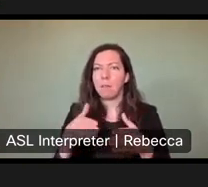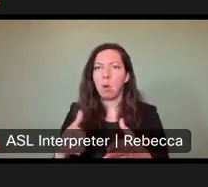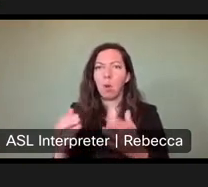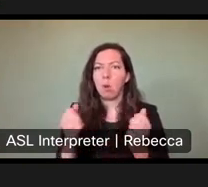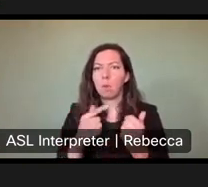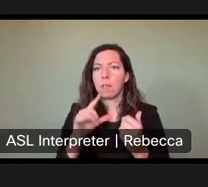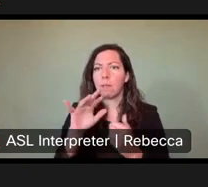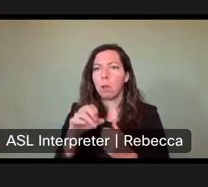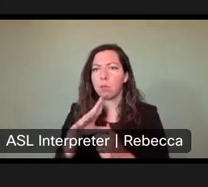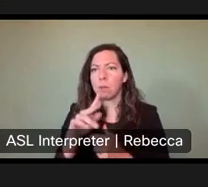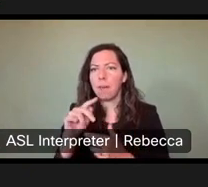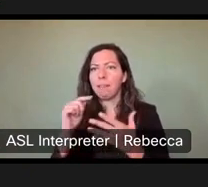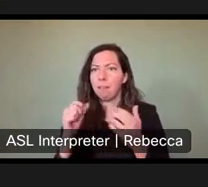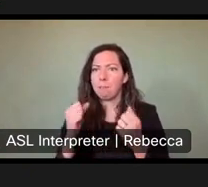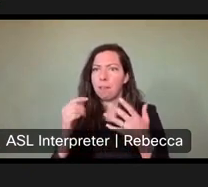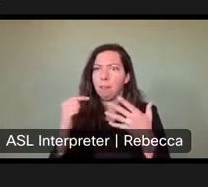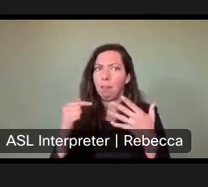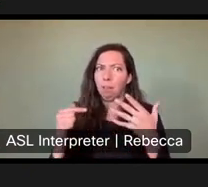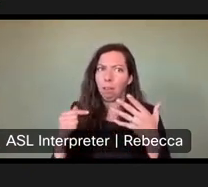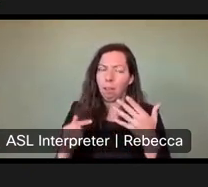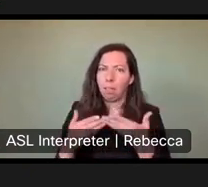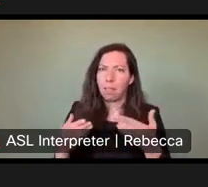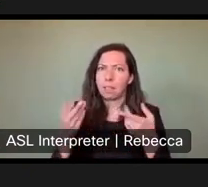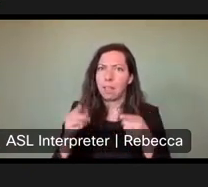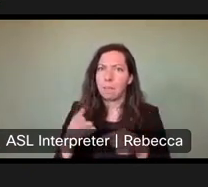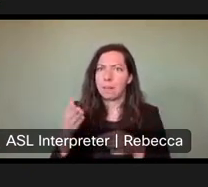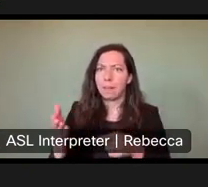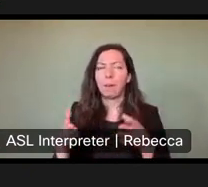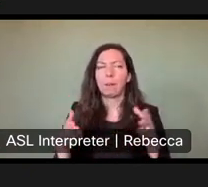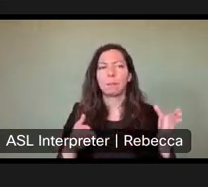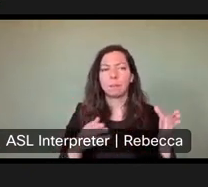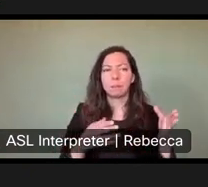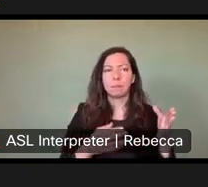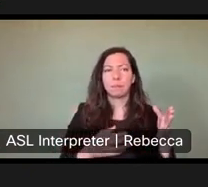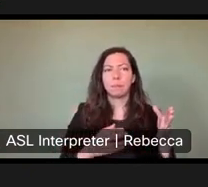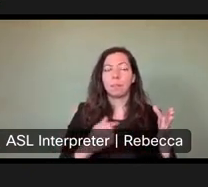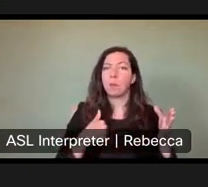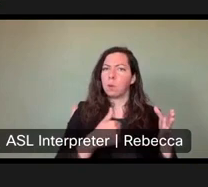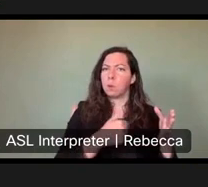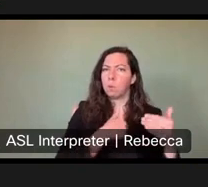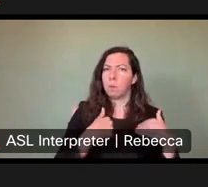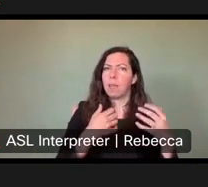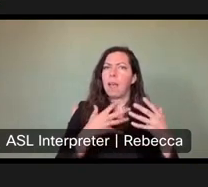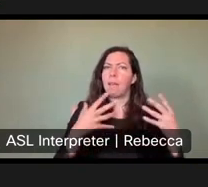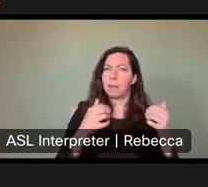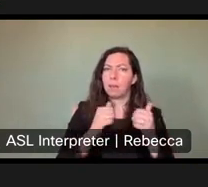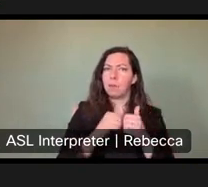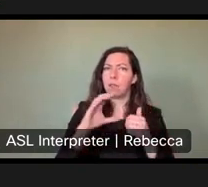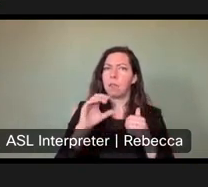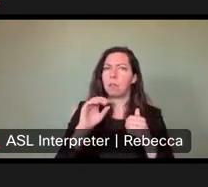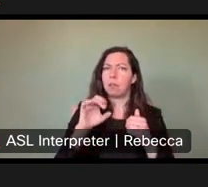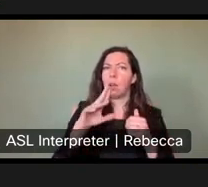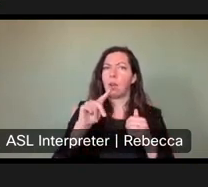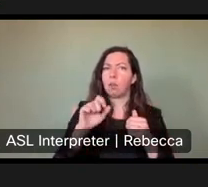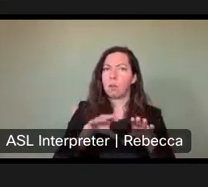more. Um, thank you for that. many of our campsites have concrete pads and level sites and paved roads